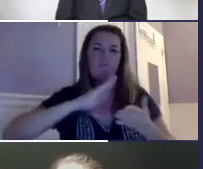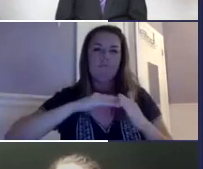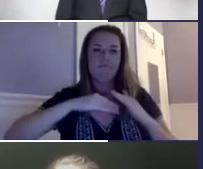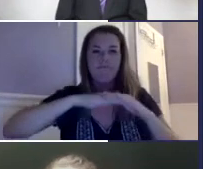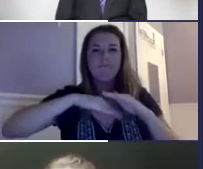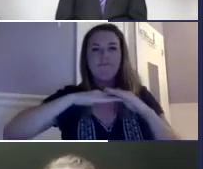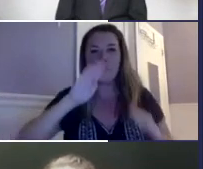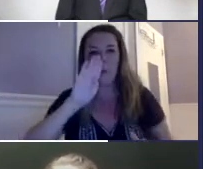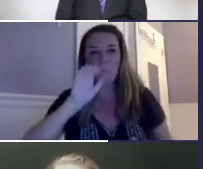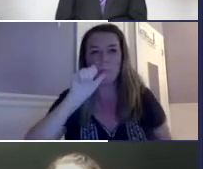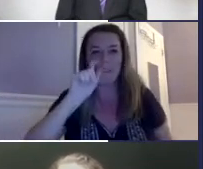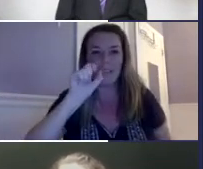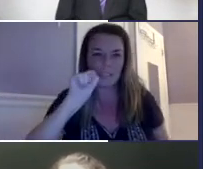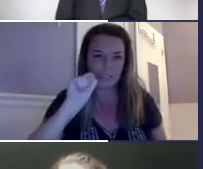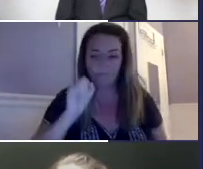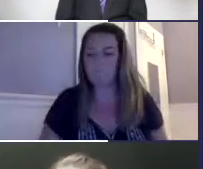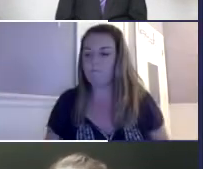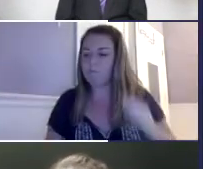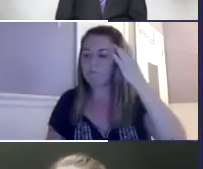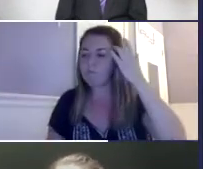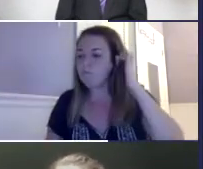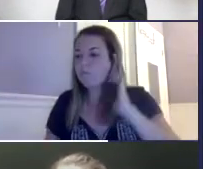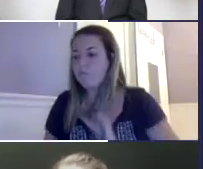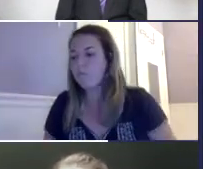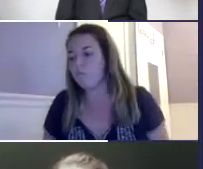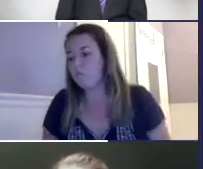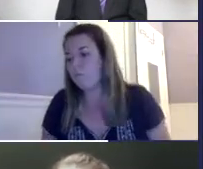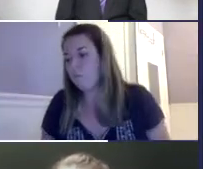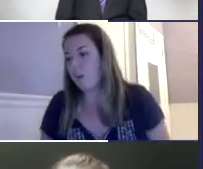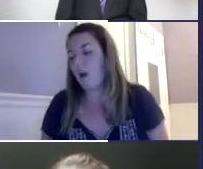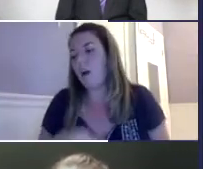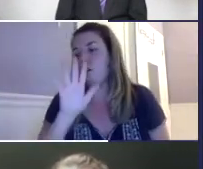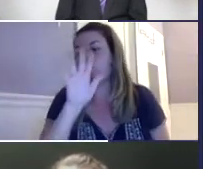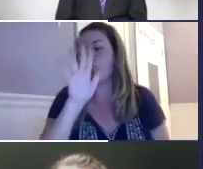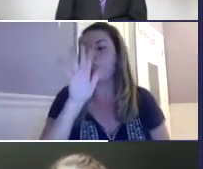see the heartbeat. There's quite a few options there.